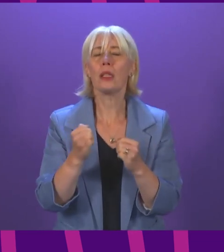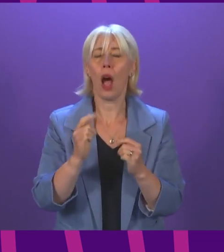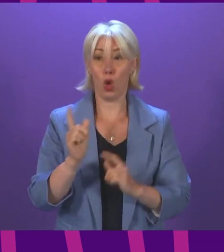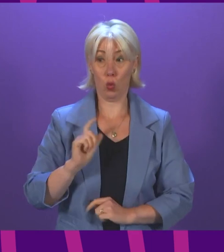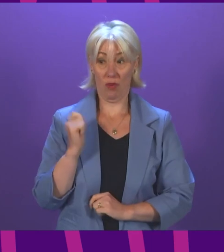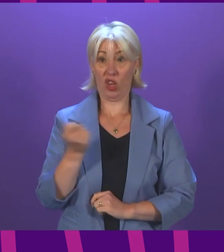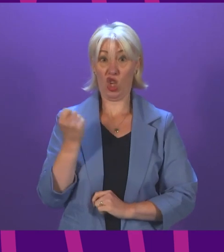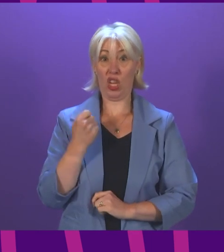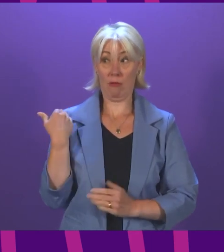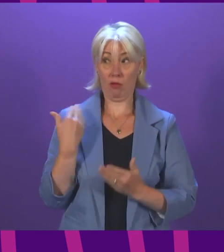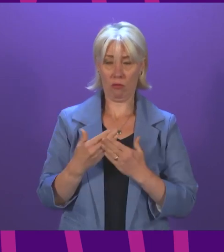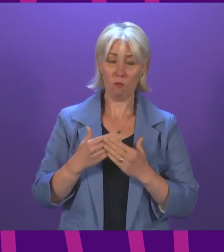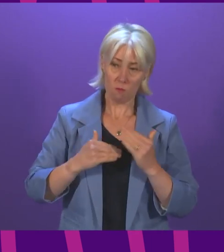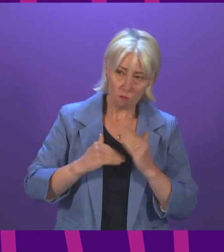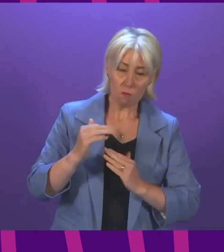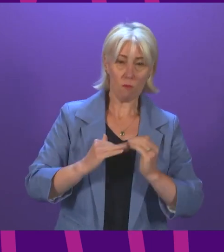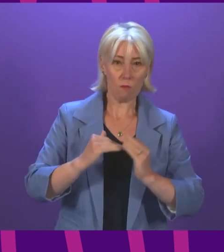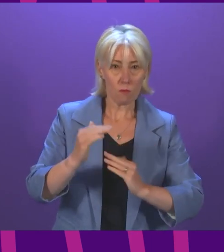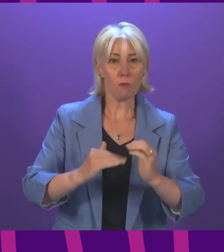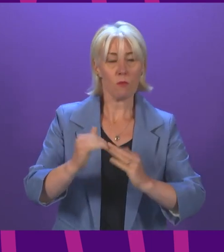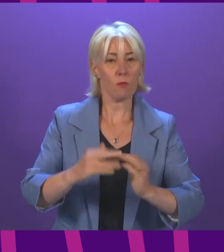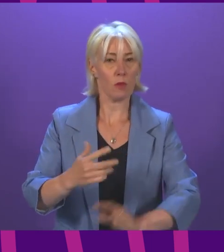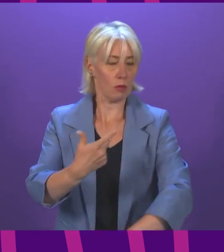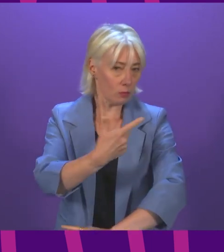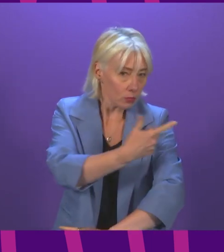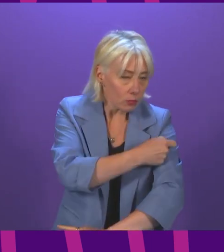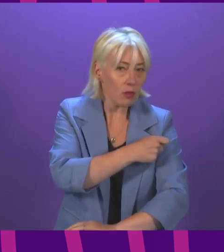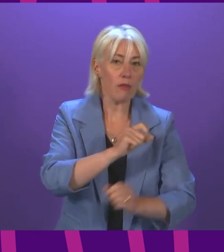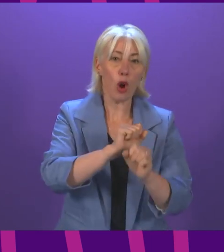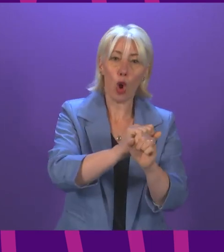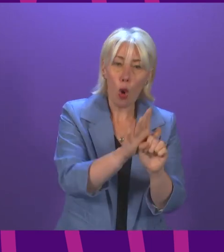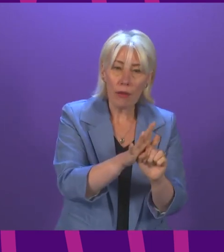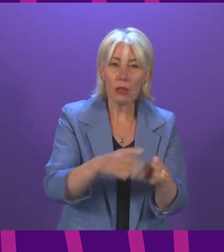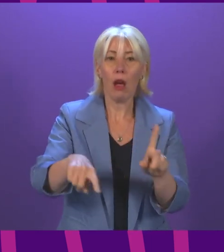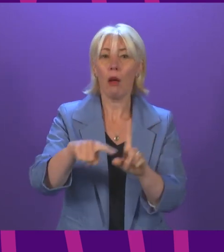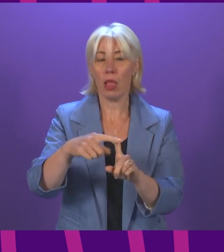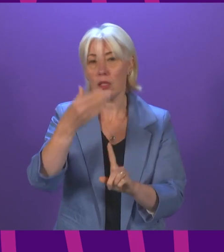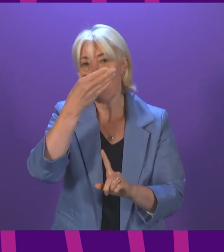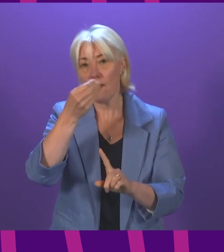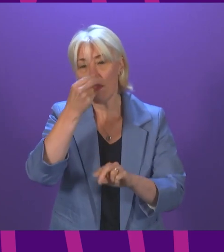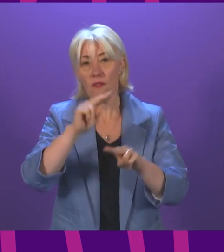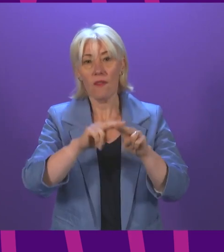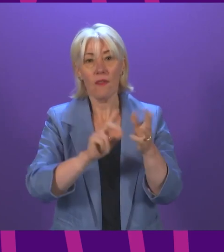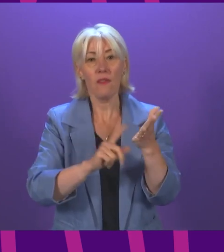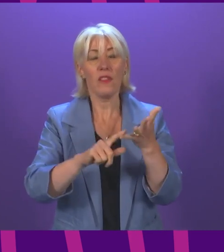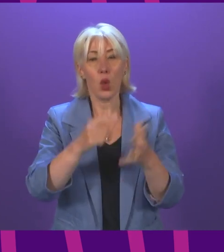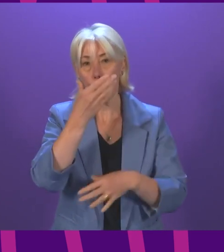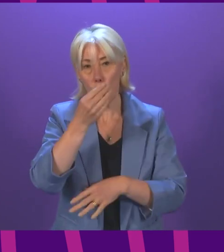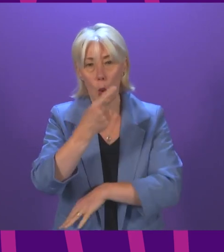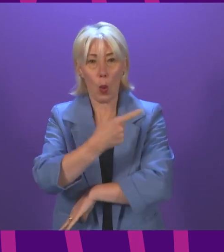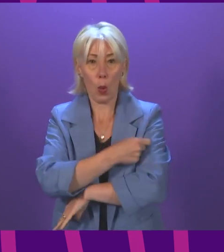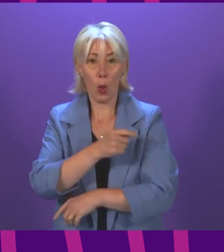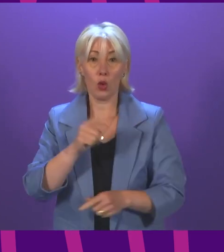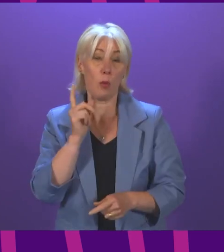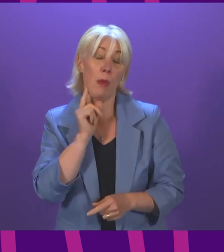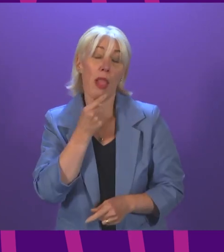and continue to deliver COVID vaccinations, as well as seasonal flu vaccinations to all those who are eligible in Scotland. A